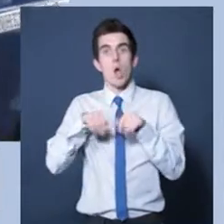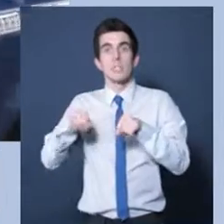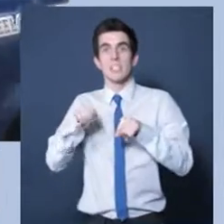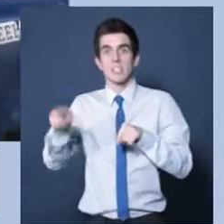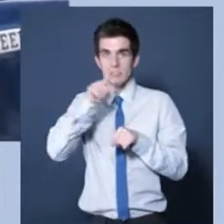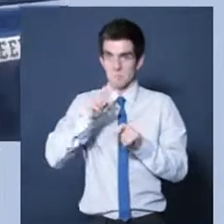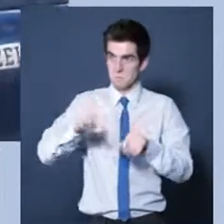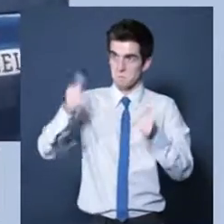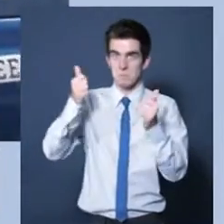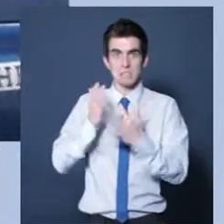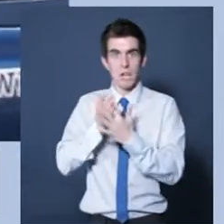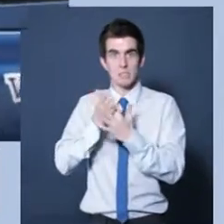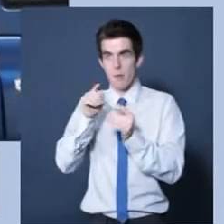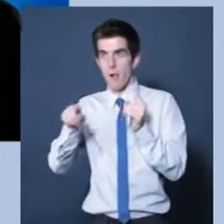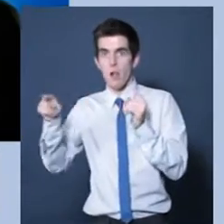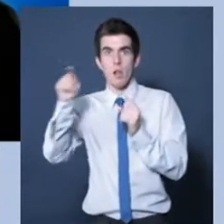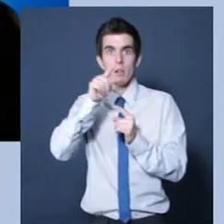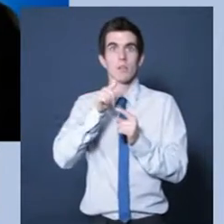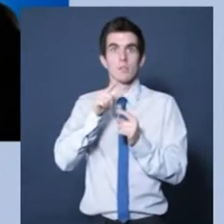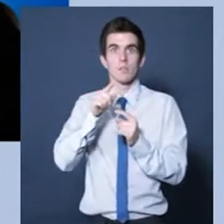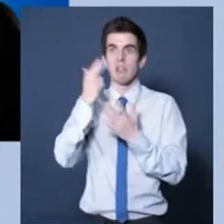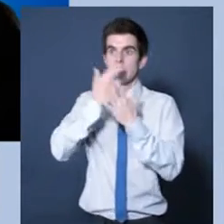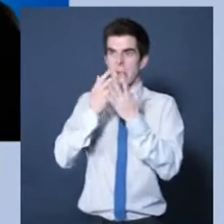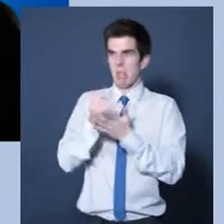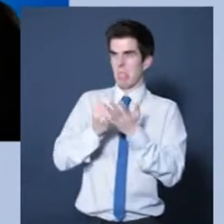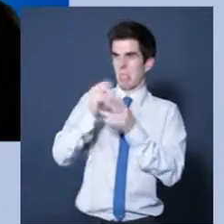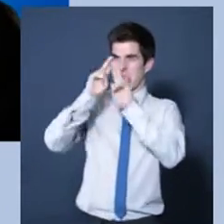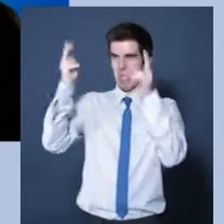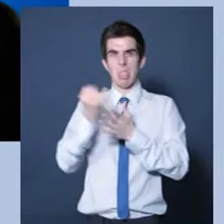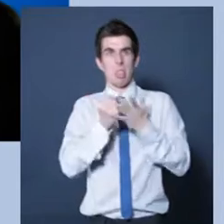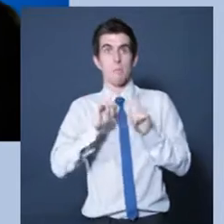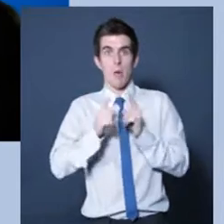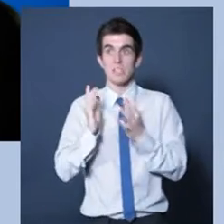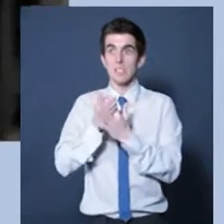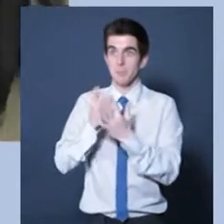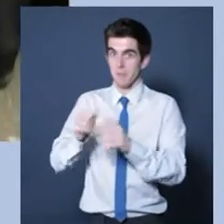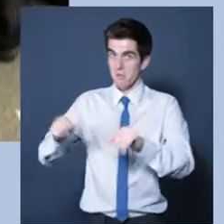engaged in what you might call good design. Forget about their appearance, their arguments about that.